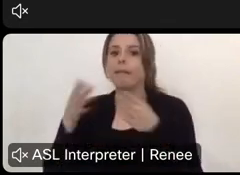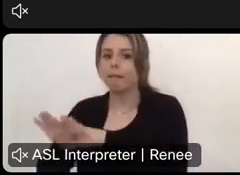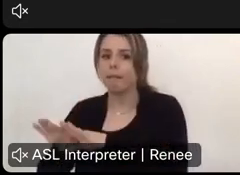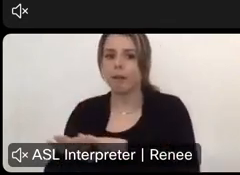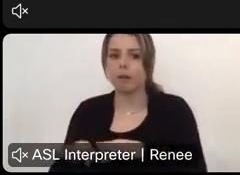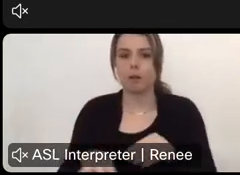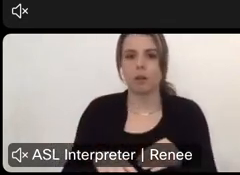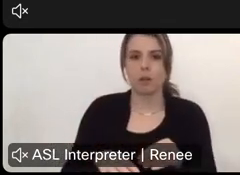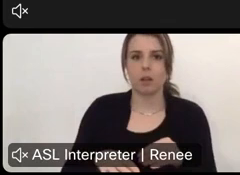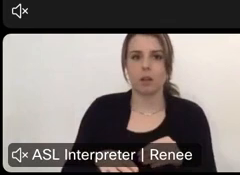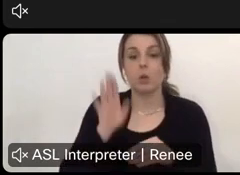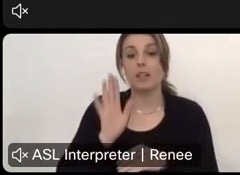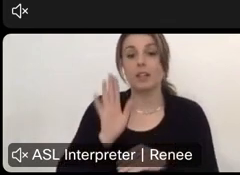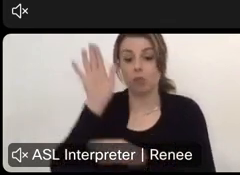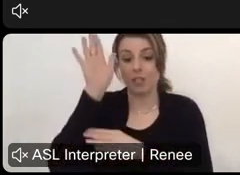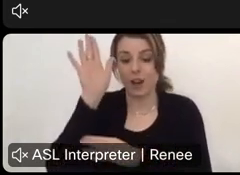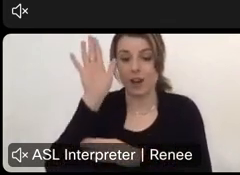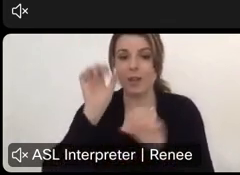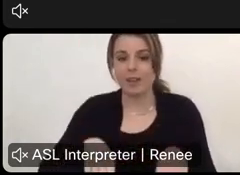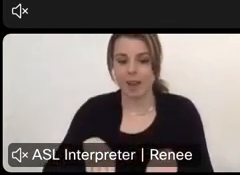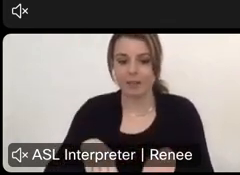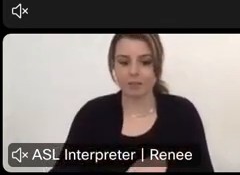Just don't need to raise your hand and we can unmute you.